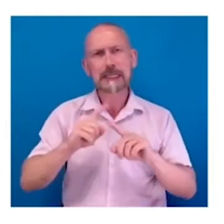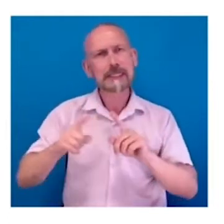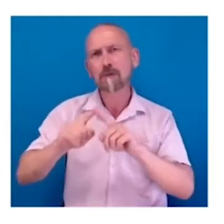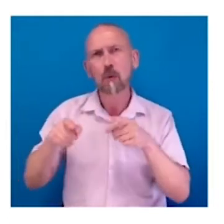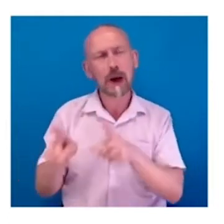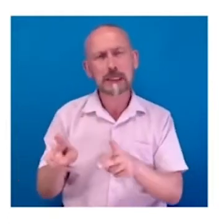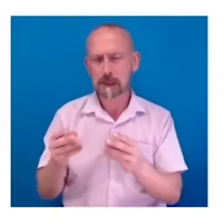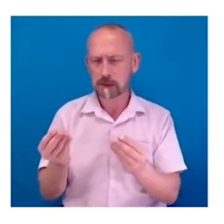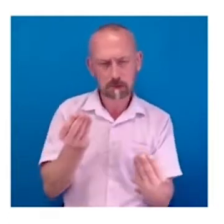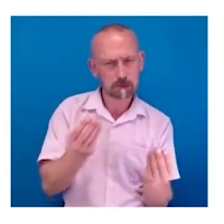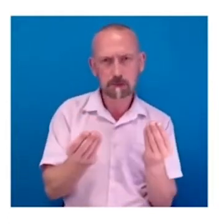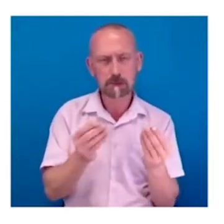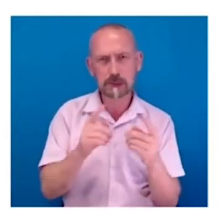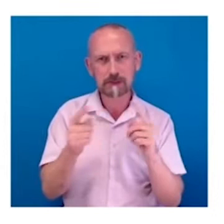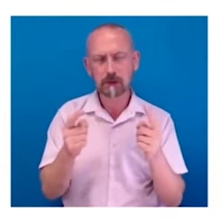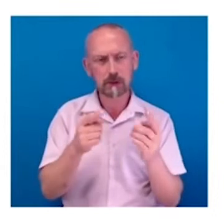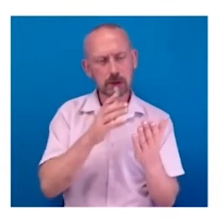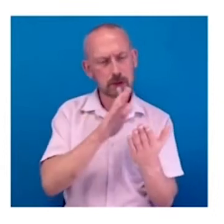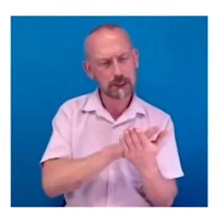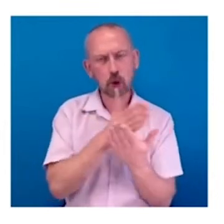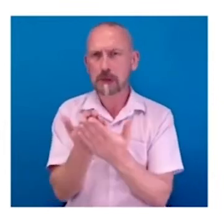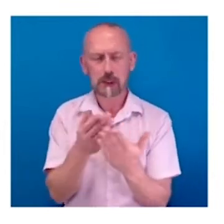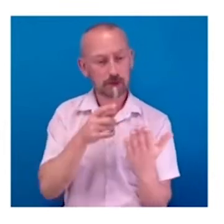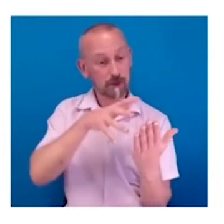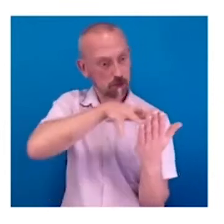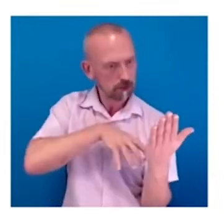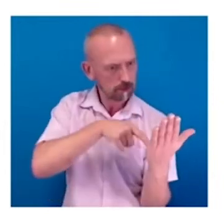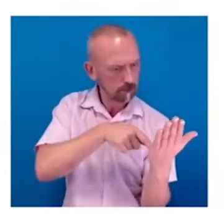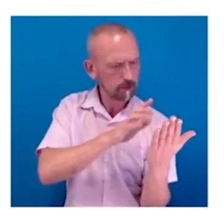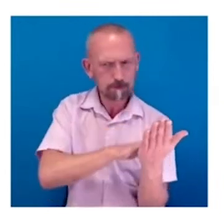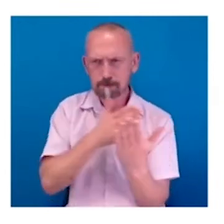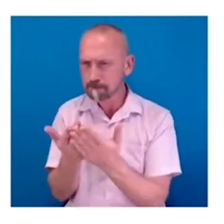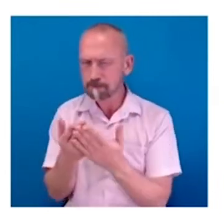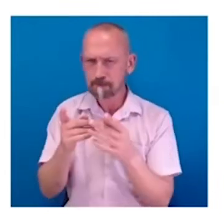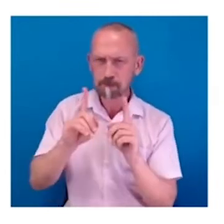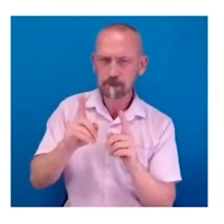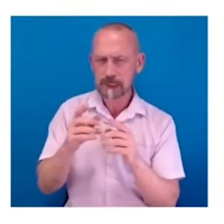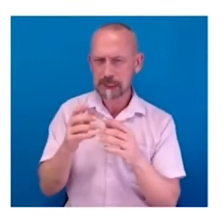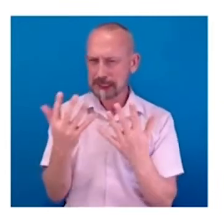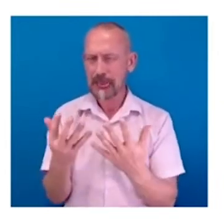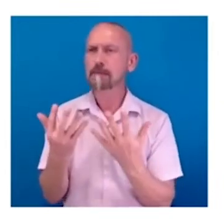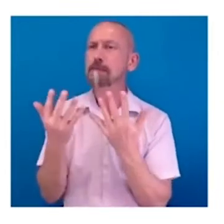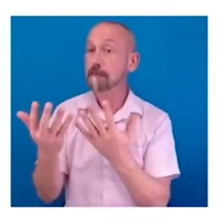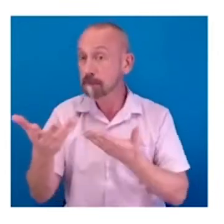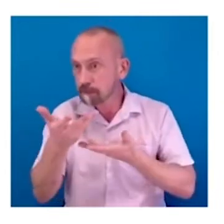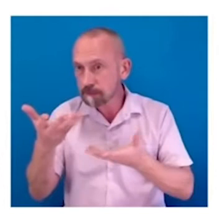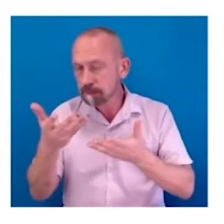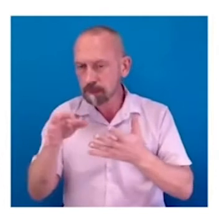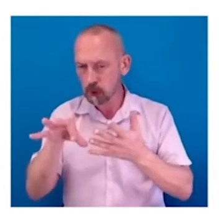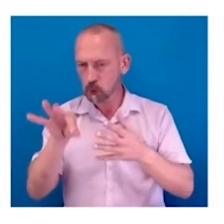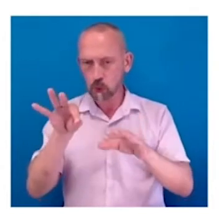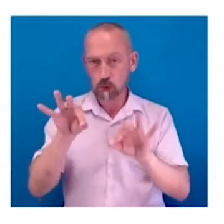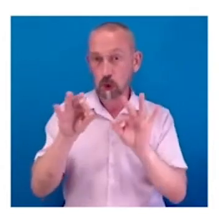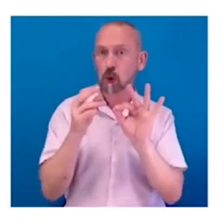interpretations of that brief. And from that, two design directions were chosen, which we then explored further into a